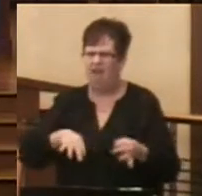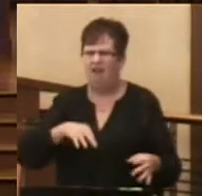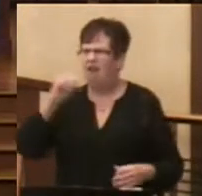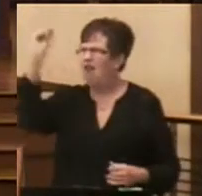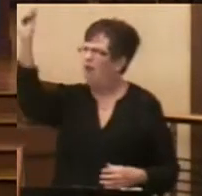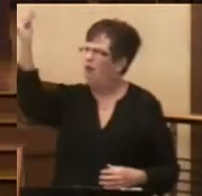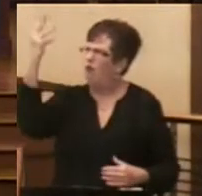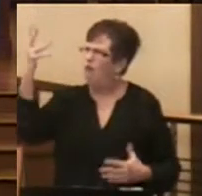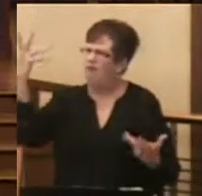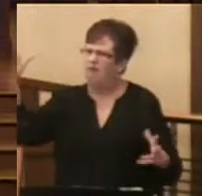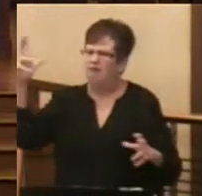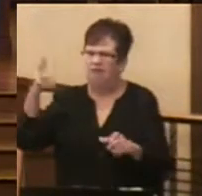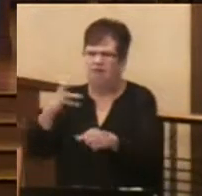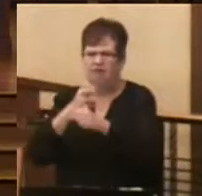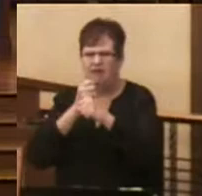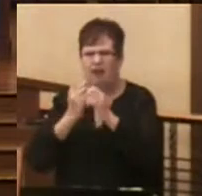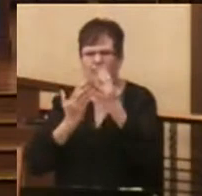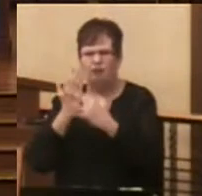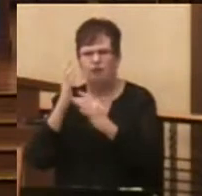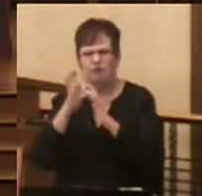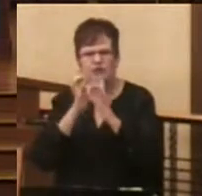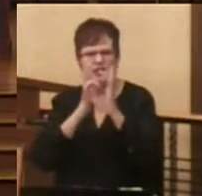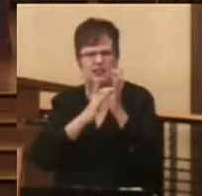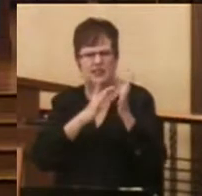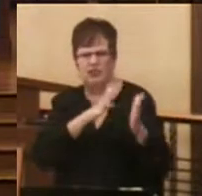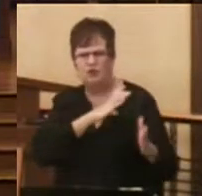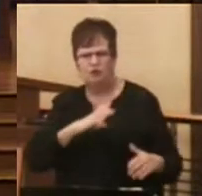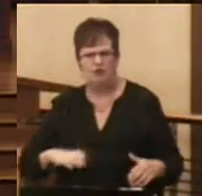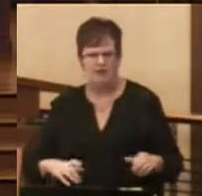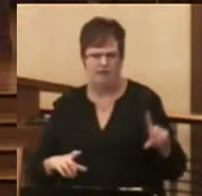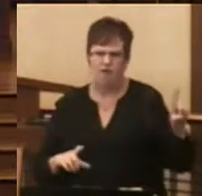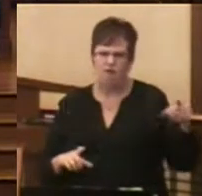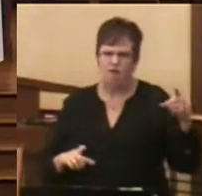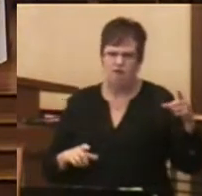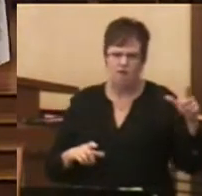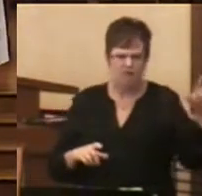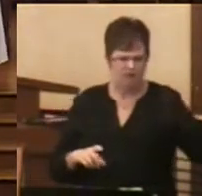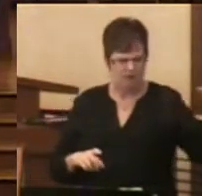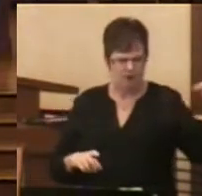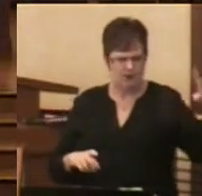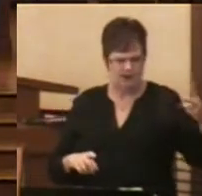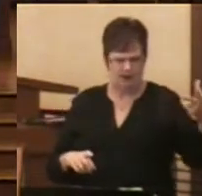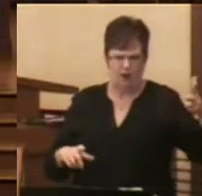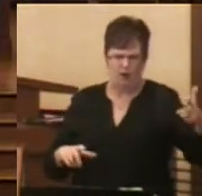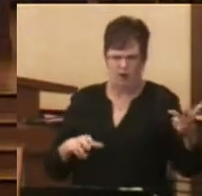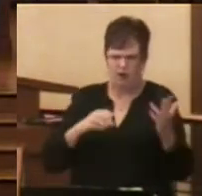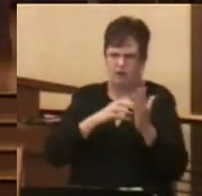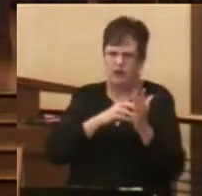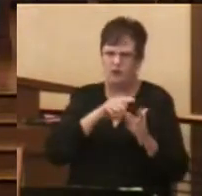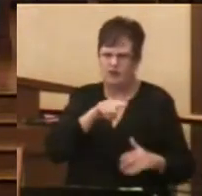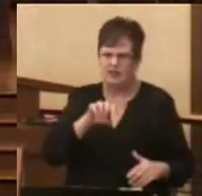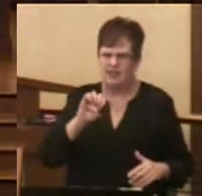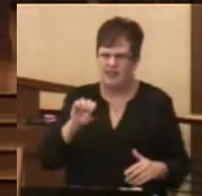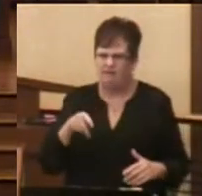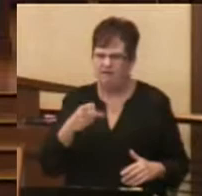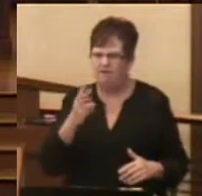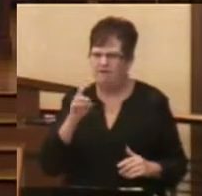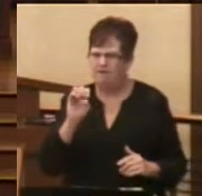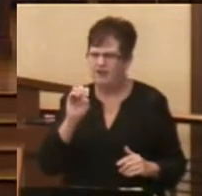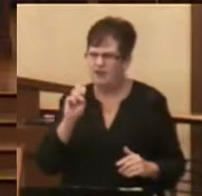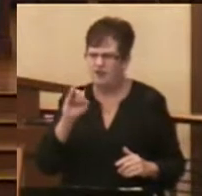have in Jesus Christ through the first three chapters of Ephesians. But he also reminds us that God has